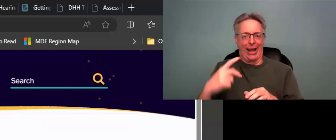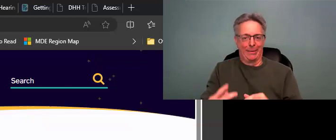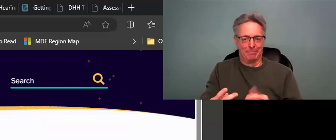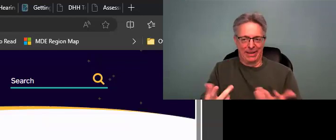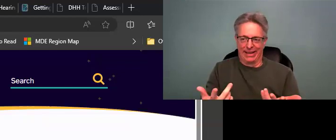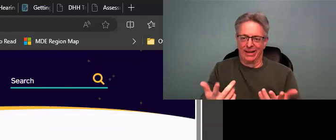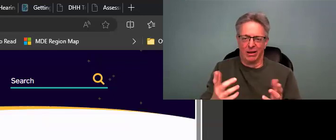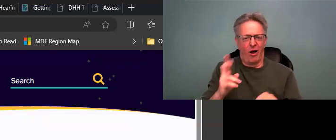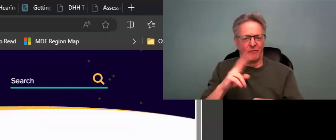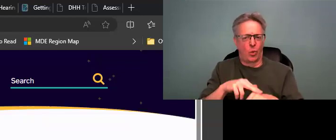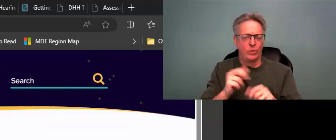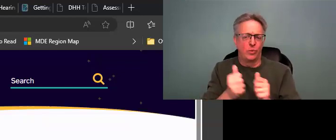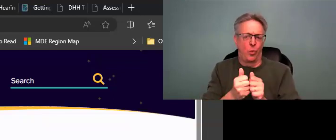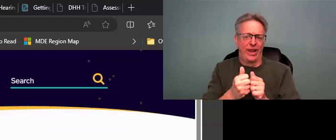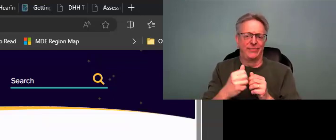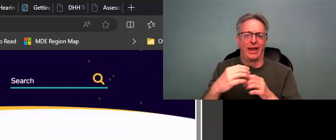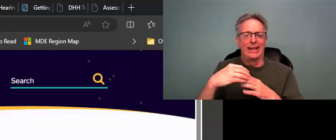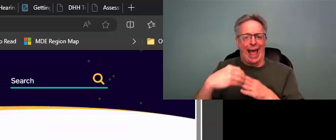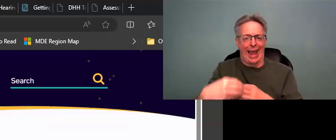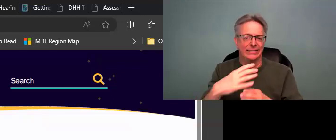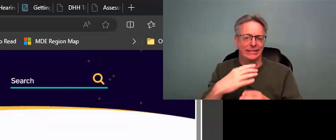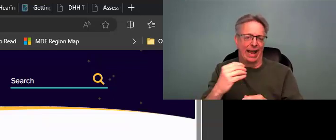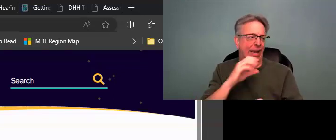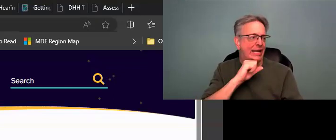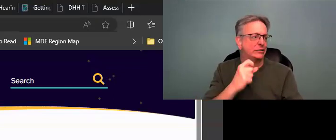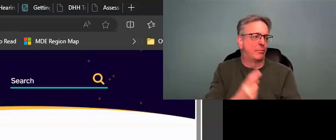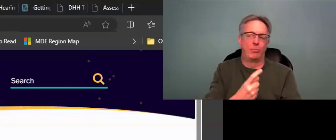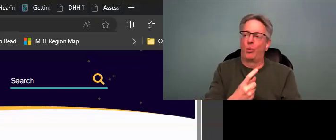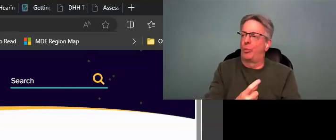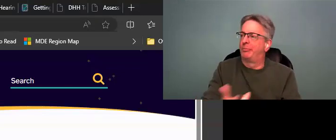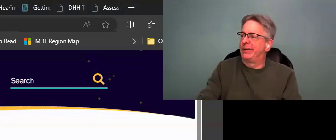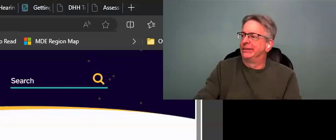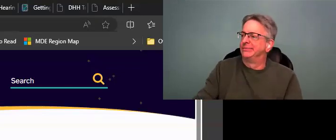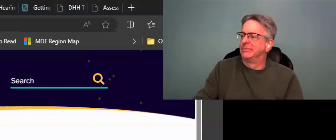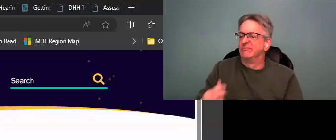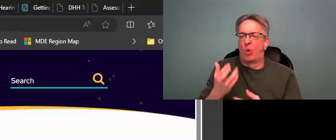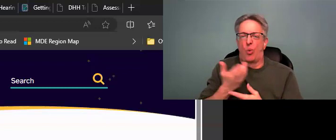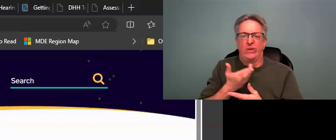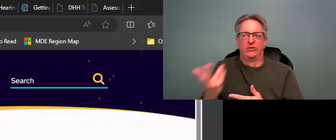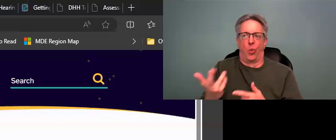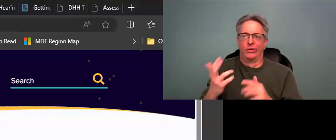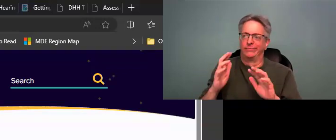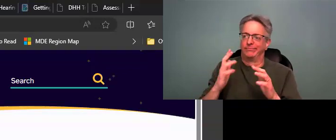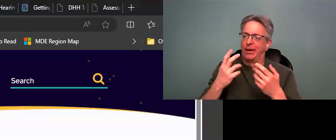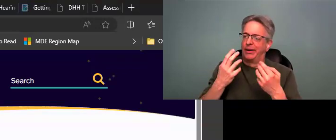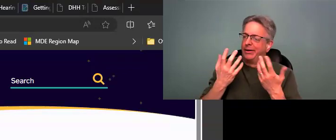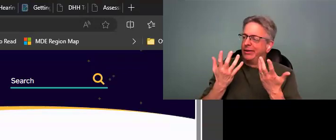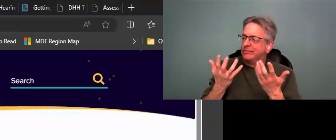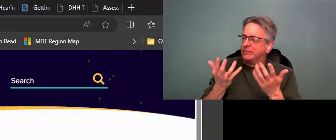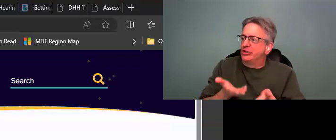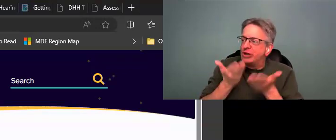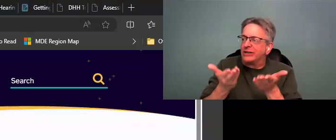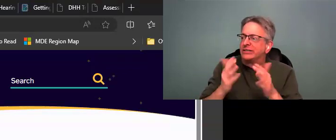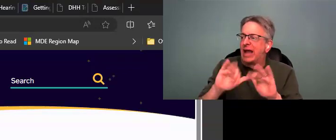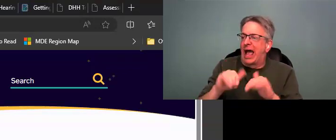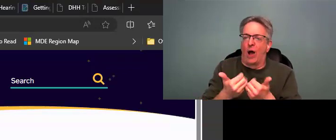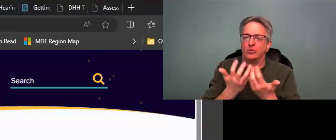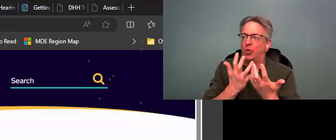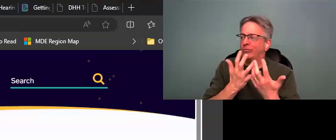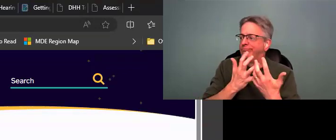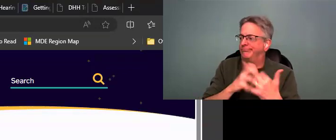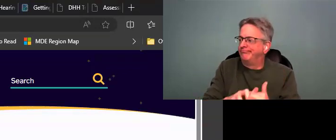appropriate to be able to take the lead on their IEP. course, with guidance. And if it's age appropriate, this is a resource